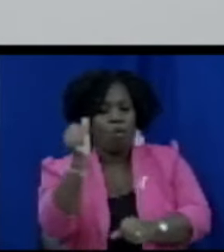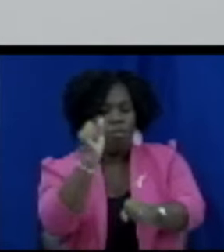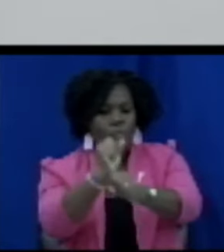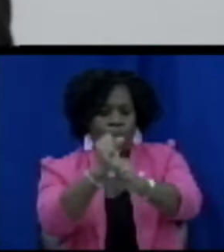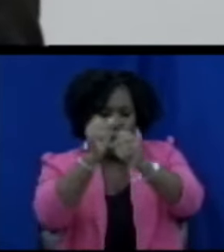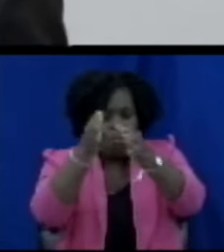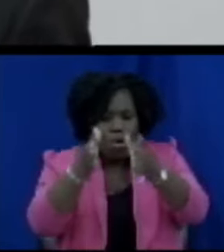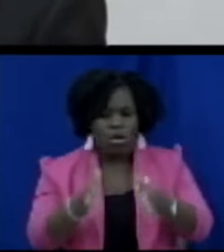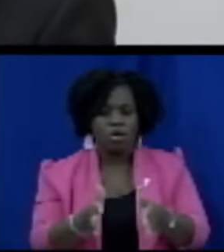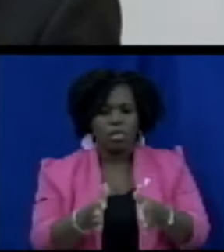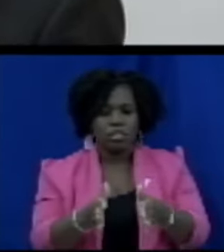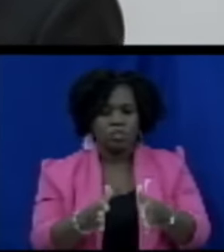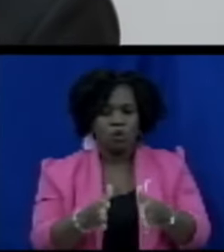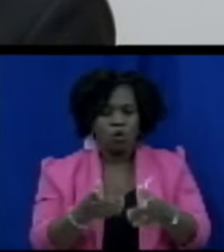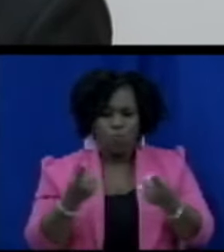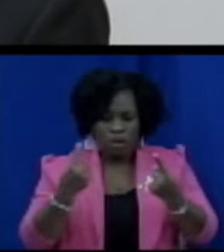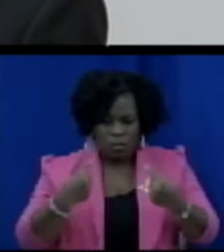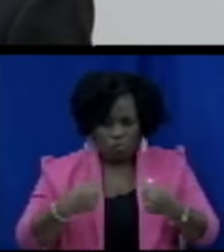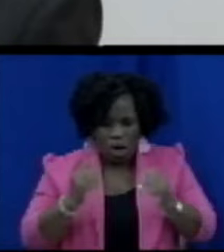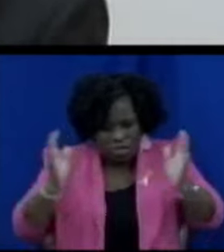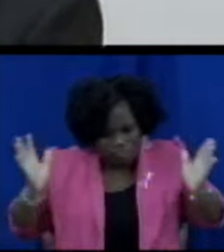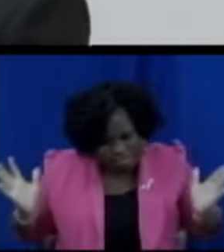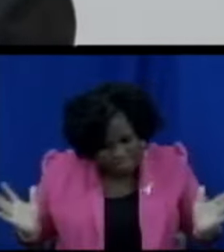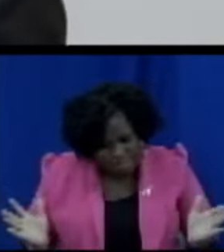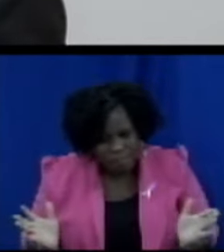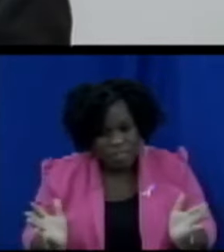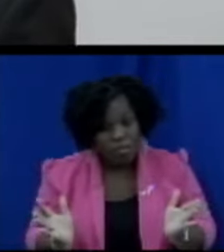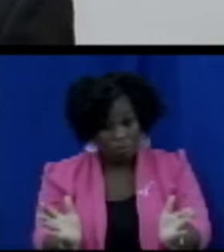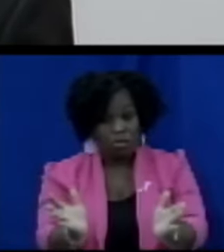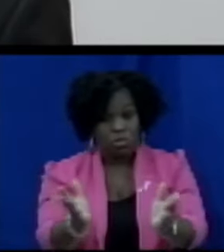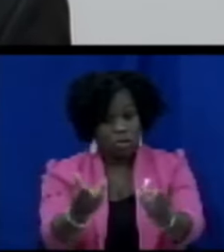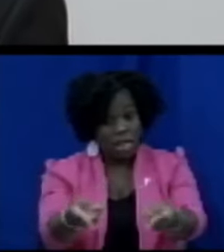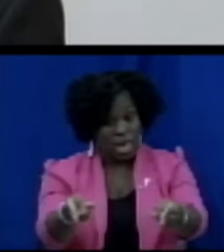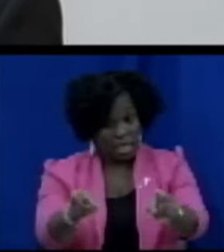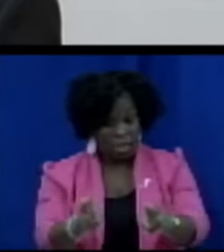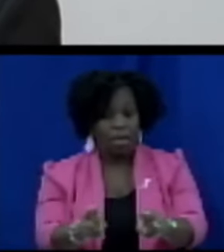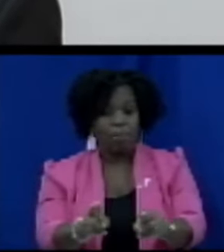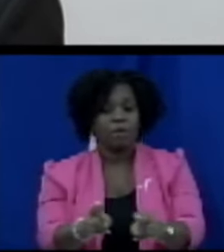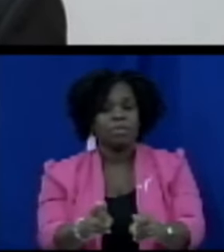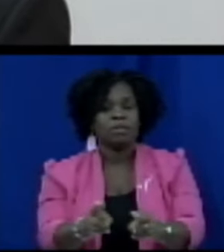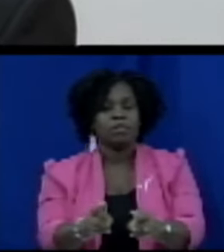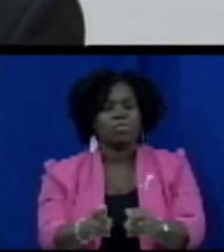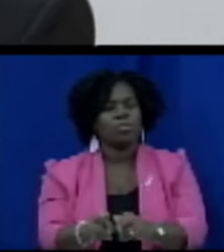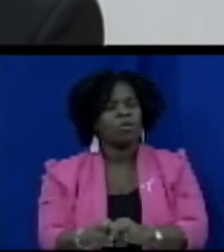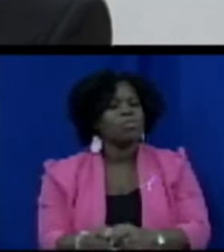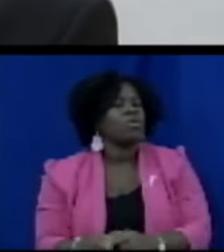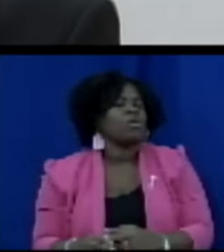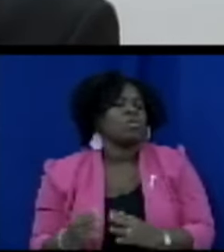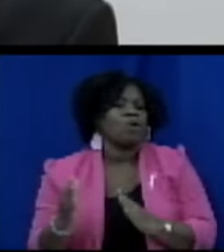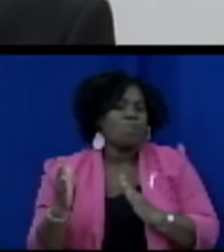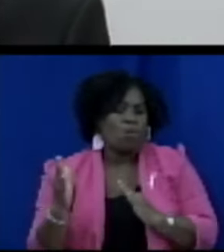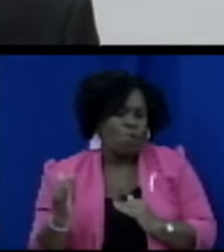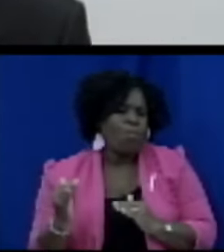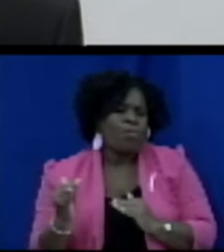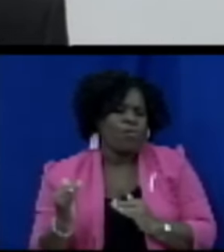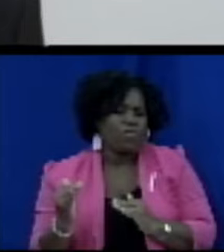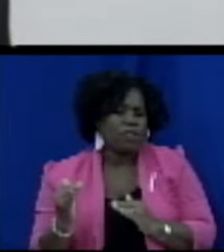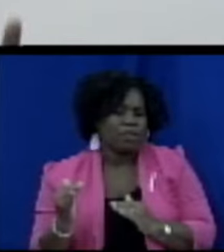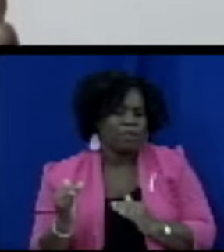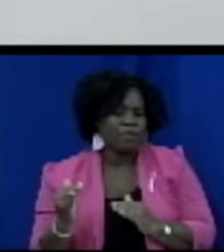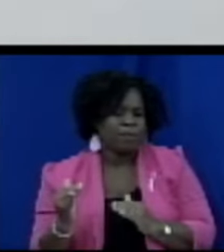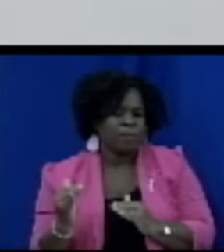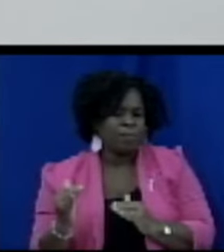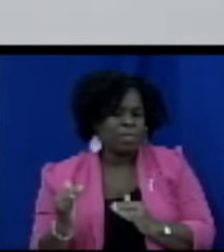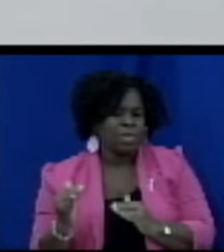to emerge all this won't happen unless there are fear